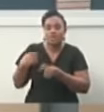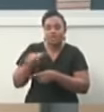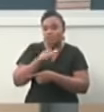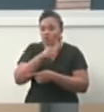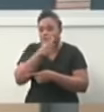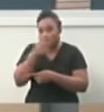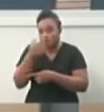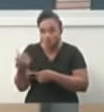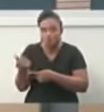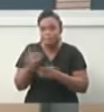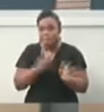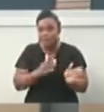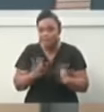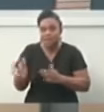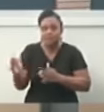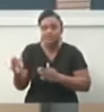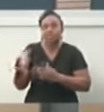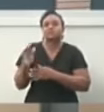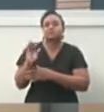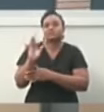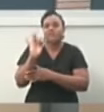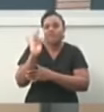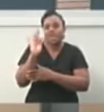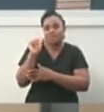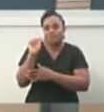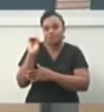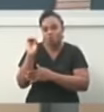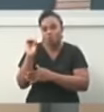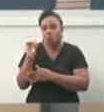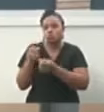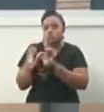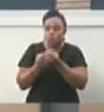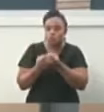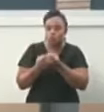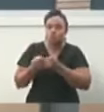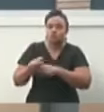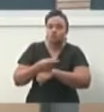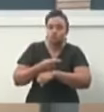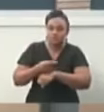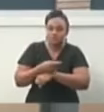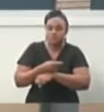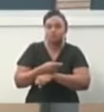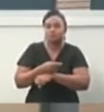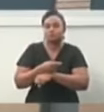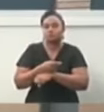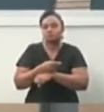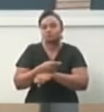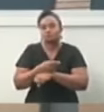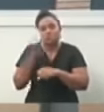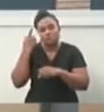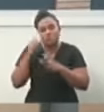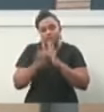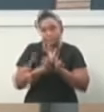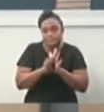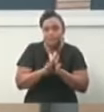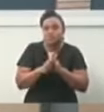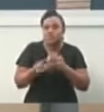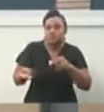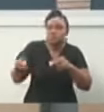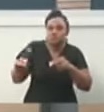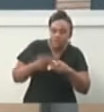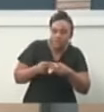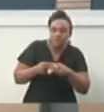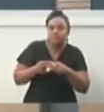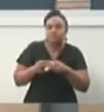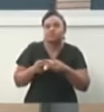which the FAO is supporting Grenada, such as increasing the contribution of aquaculture